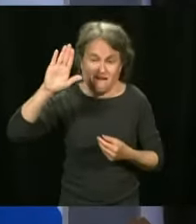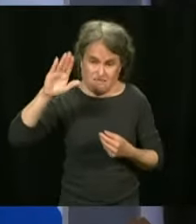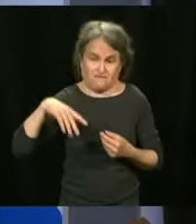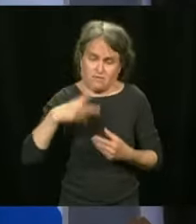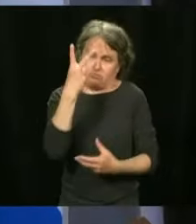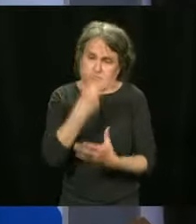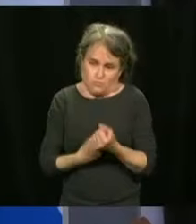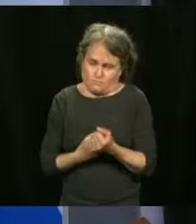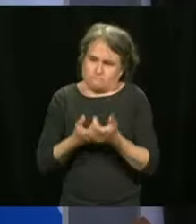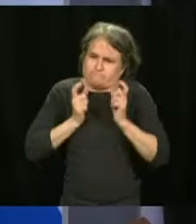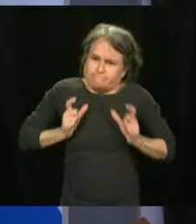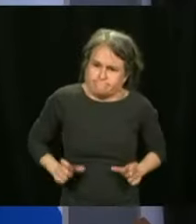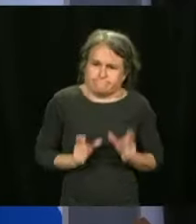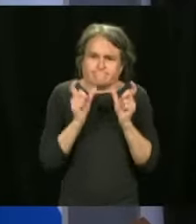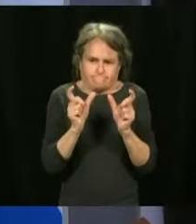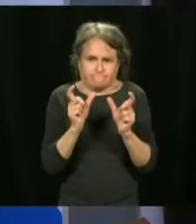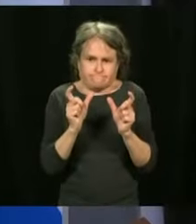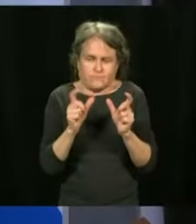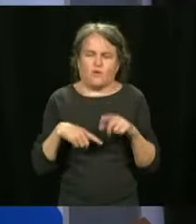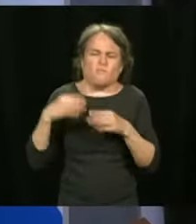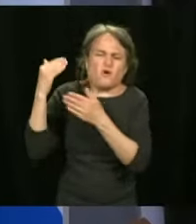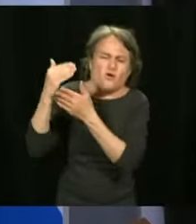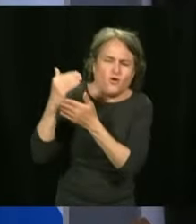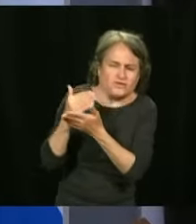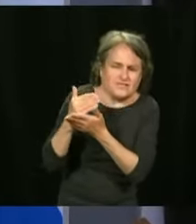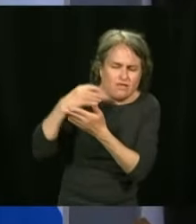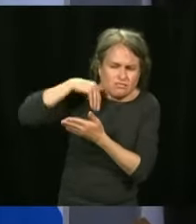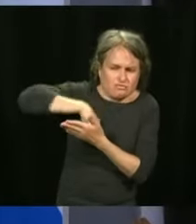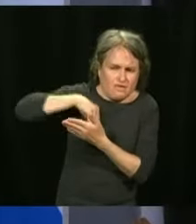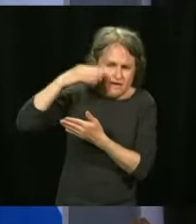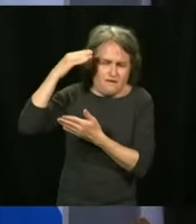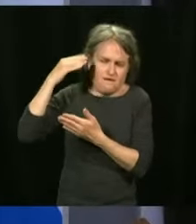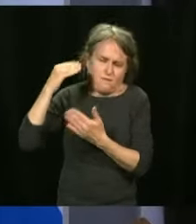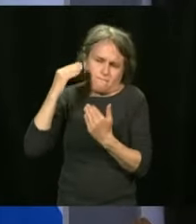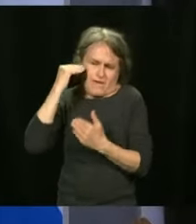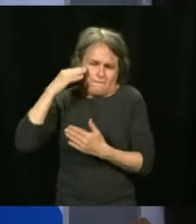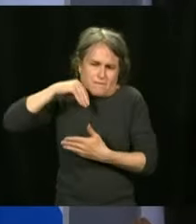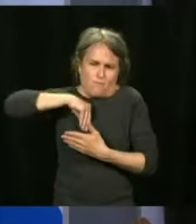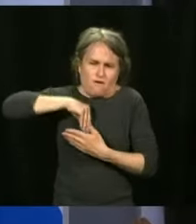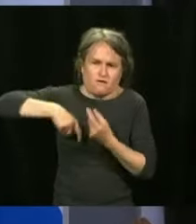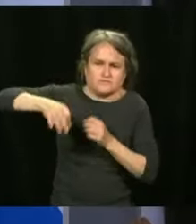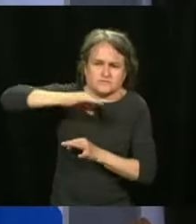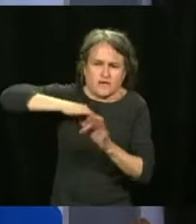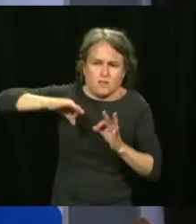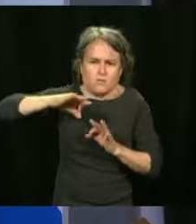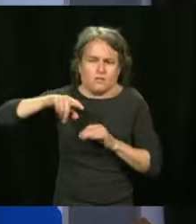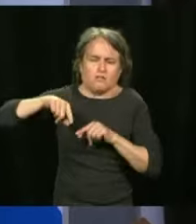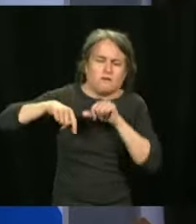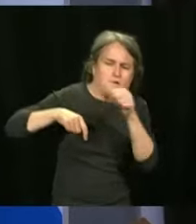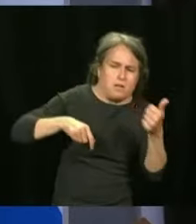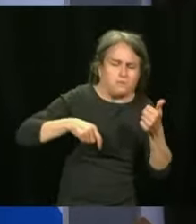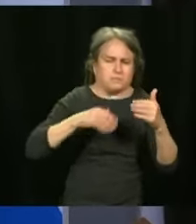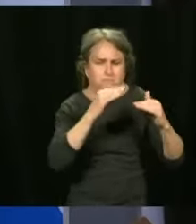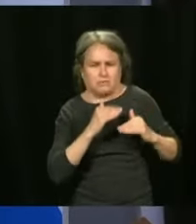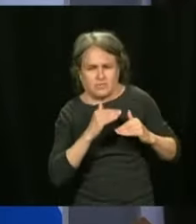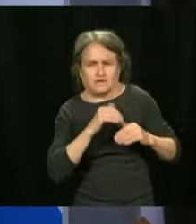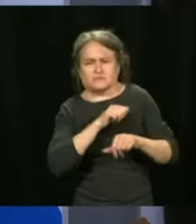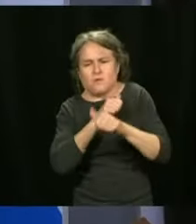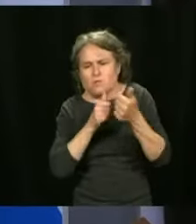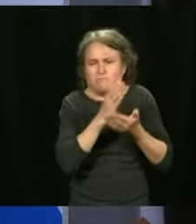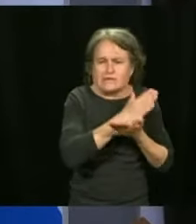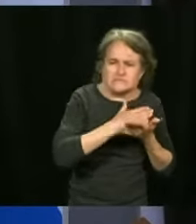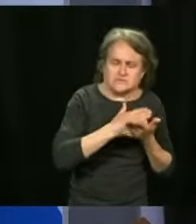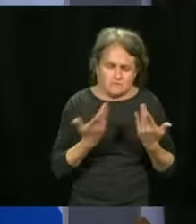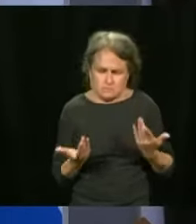It's as if they put into memory the recipe. So, yes, it's something that will be looked at. And of course, we just have to make